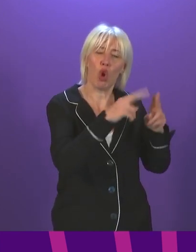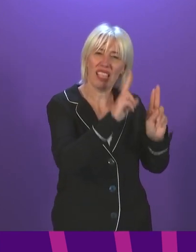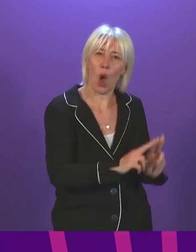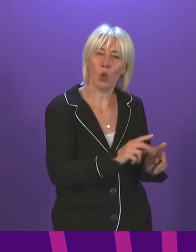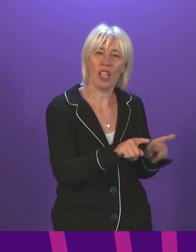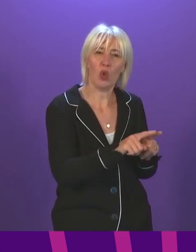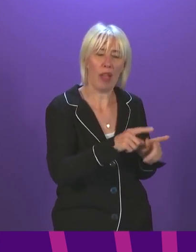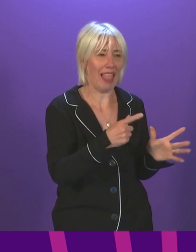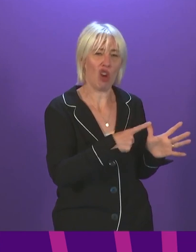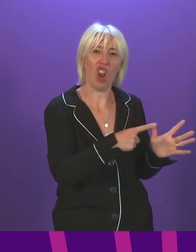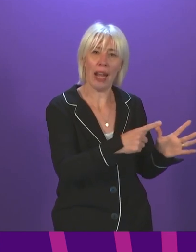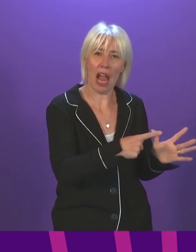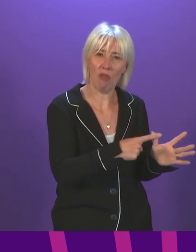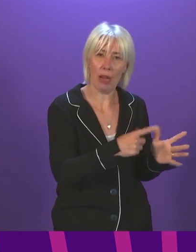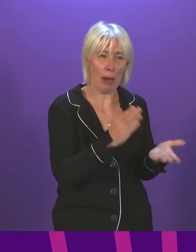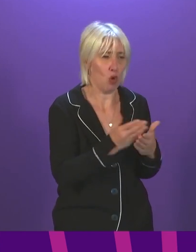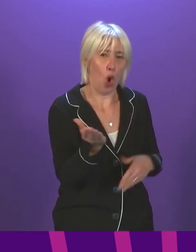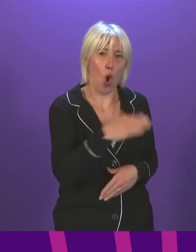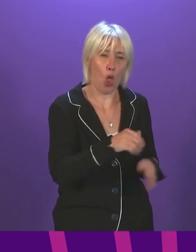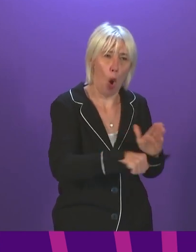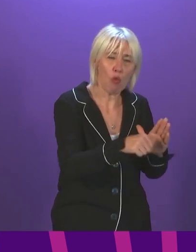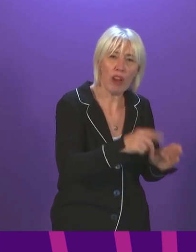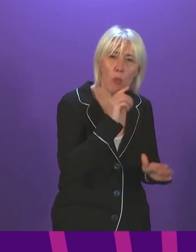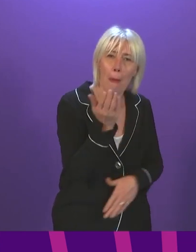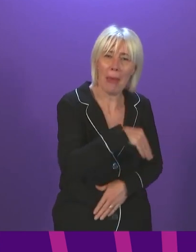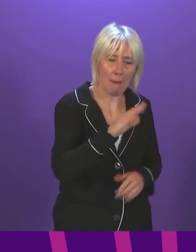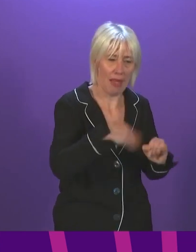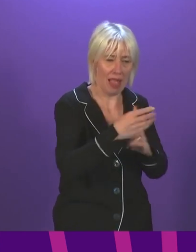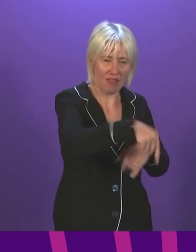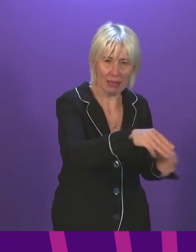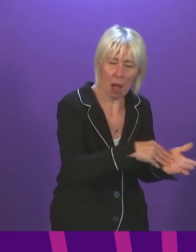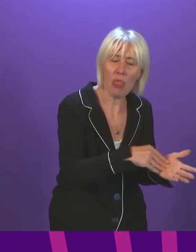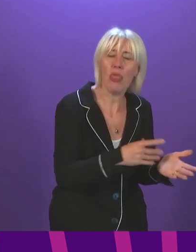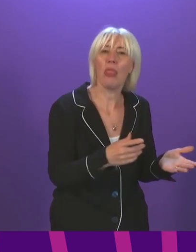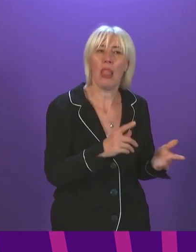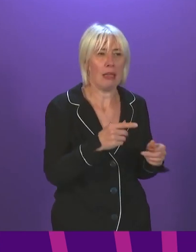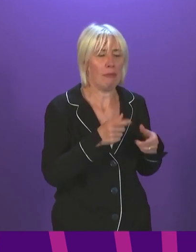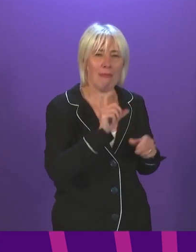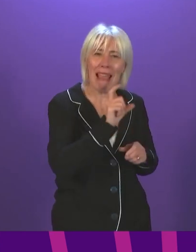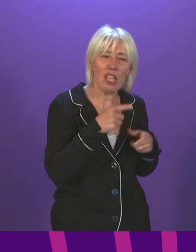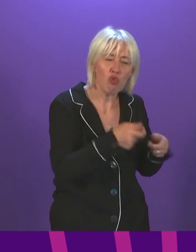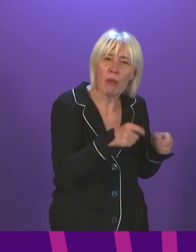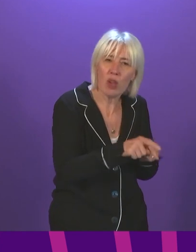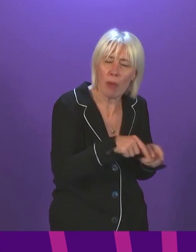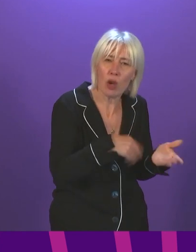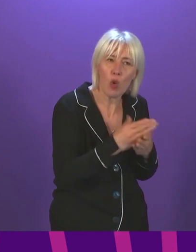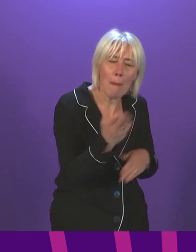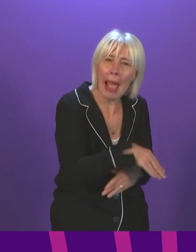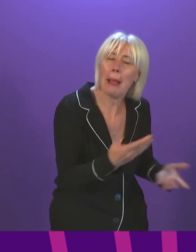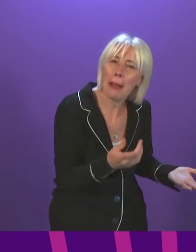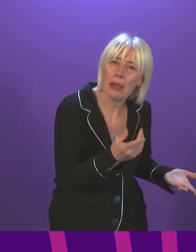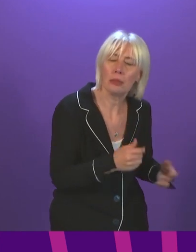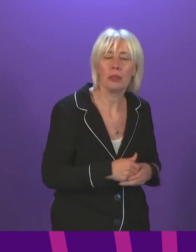Earsha and Arran will resume by the end of the month? The First Minister. Well, firstly, let me take the opportunity again today to